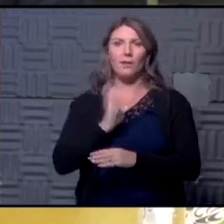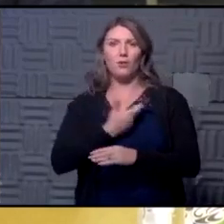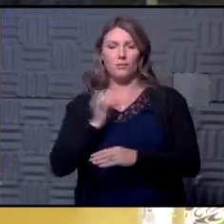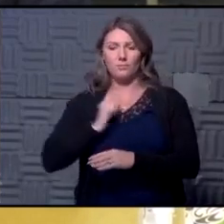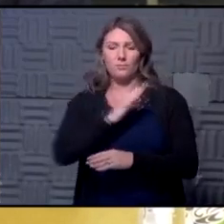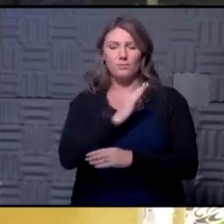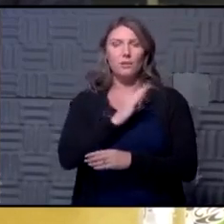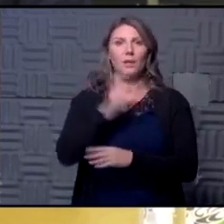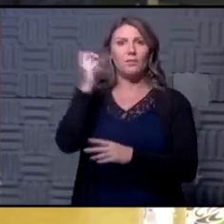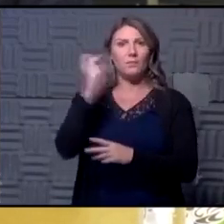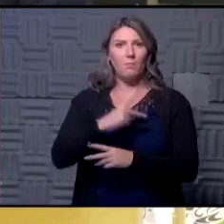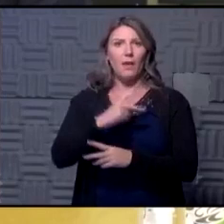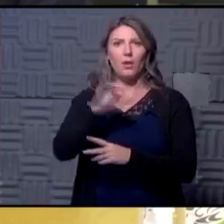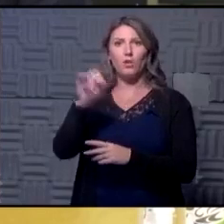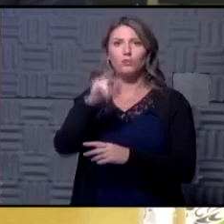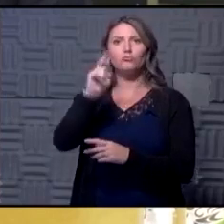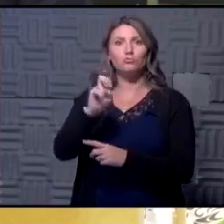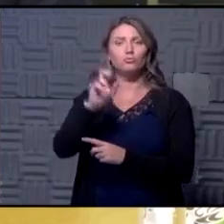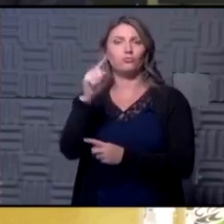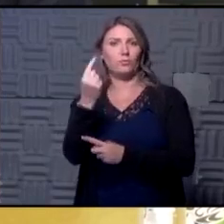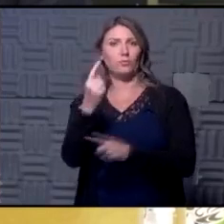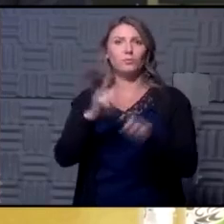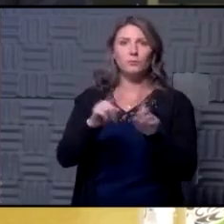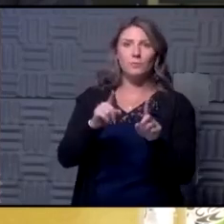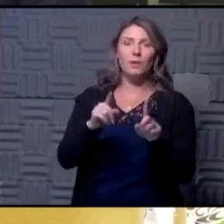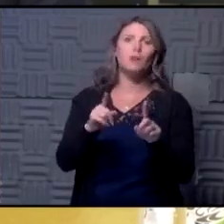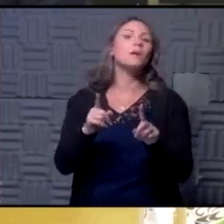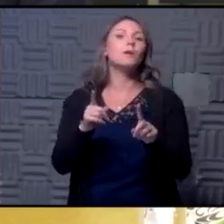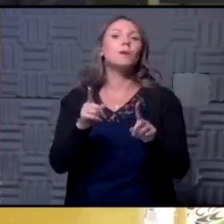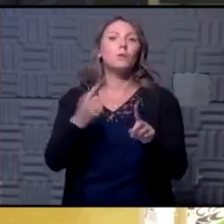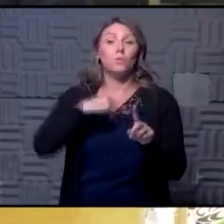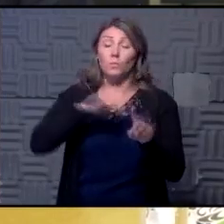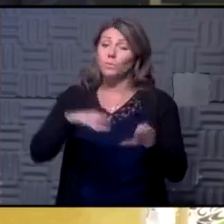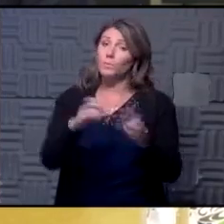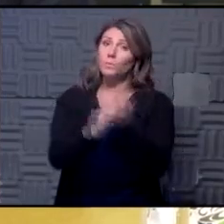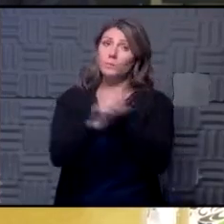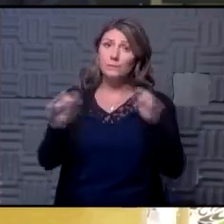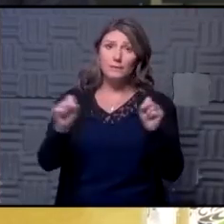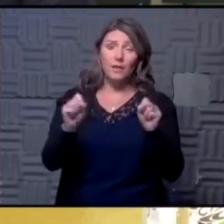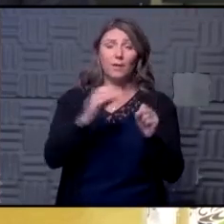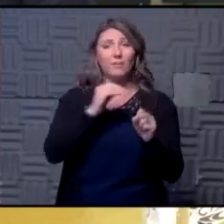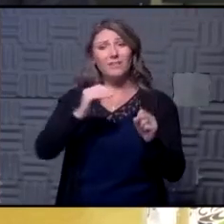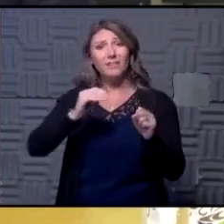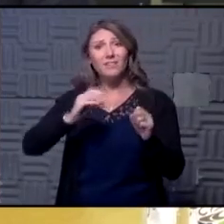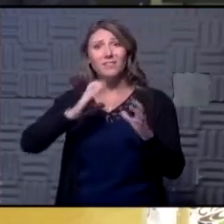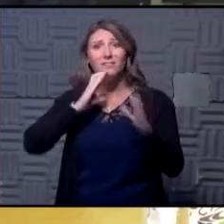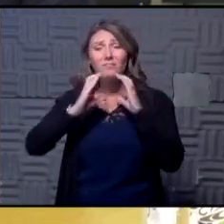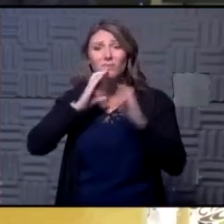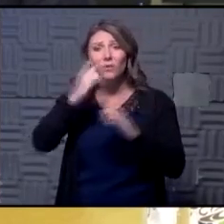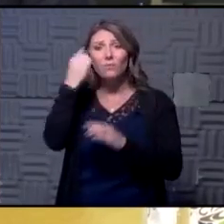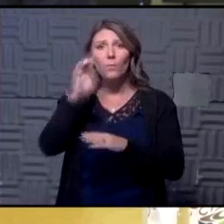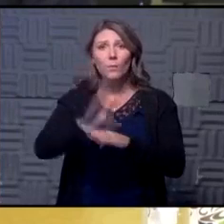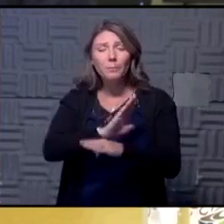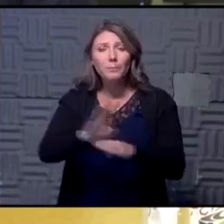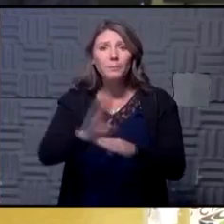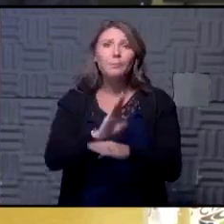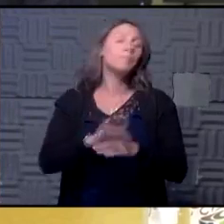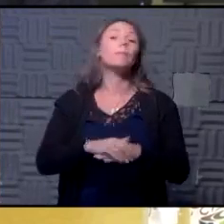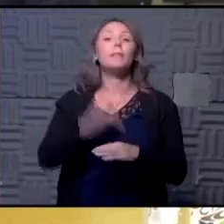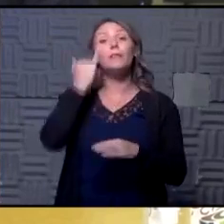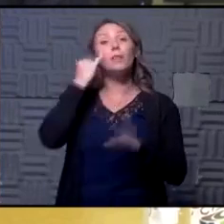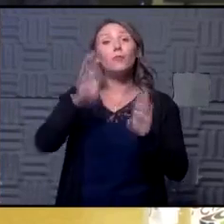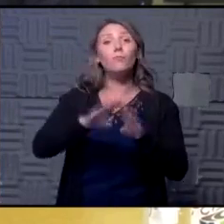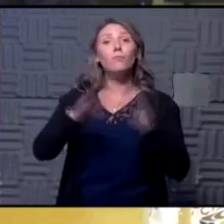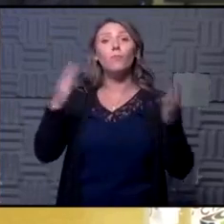come back on June 1 but we've been able to do so in a very safe way and so I think the communication to our businesses is if you're going to be